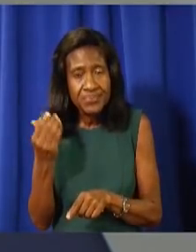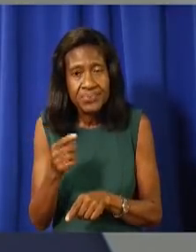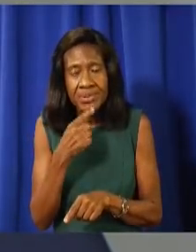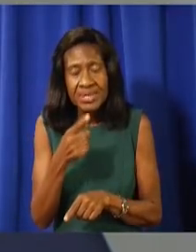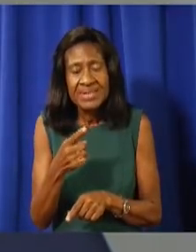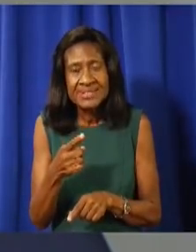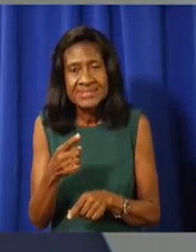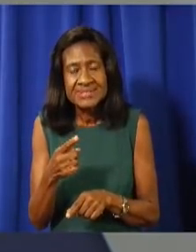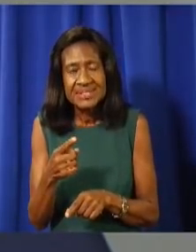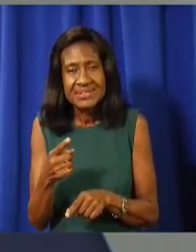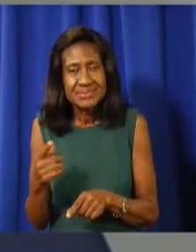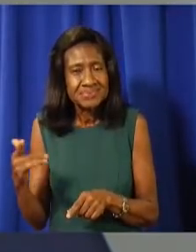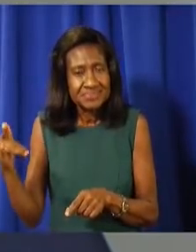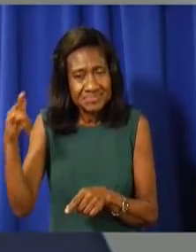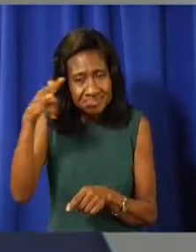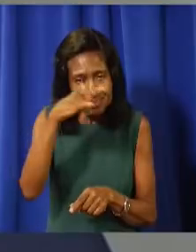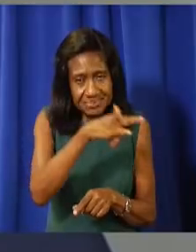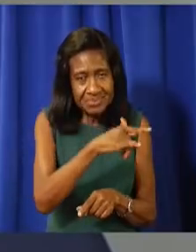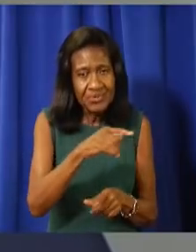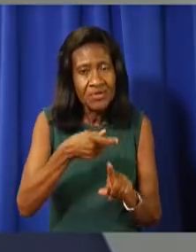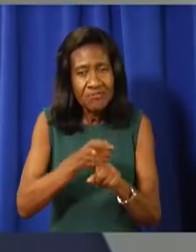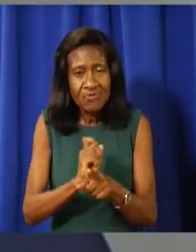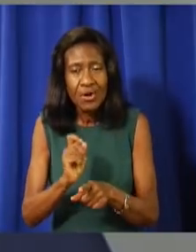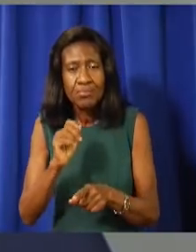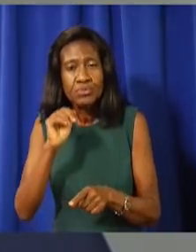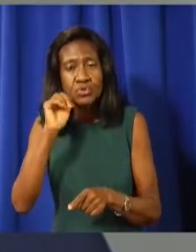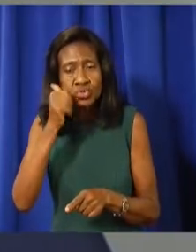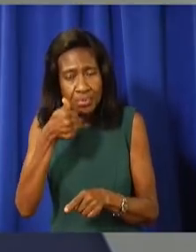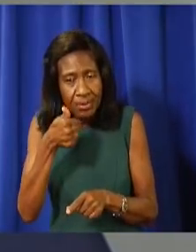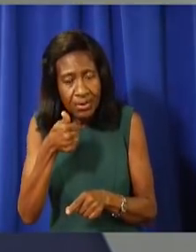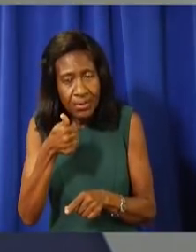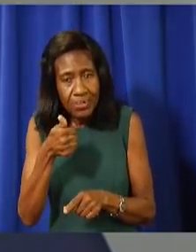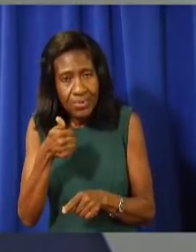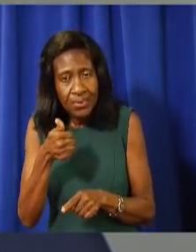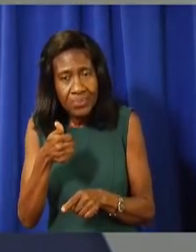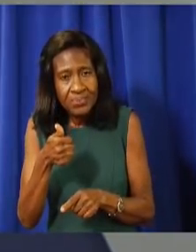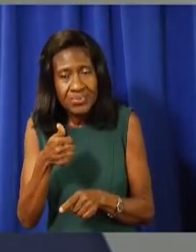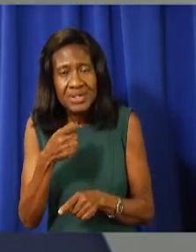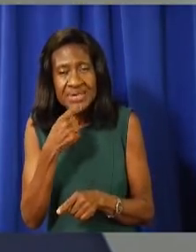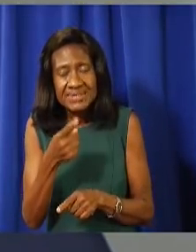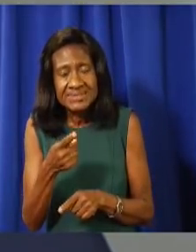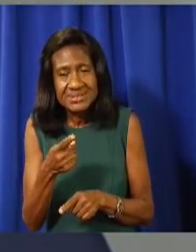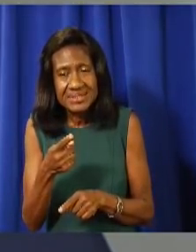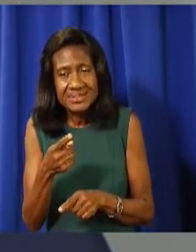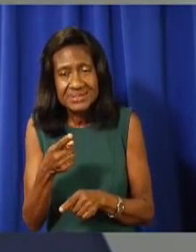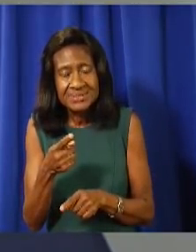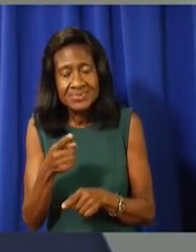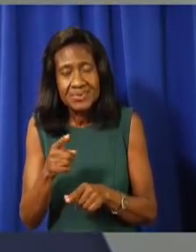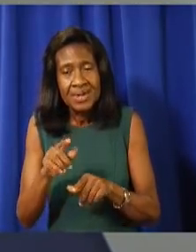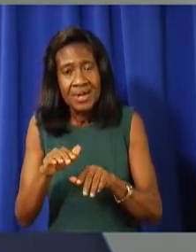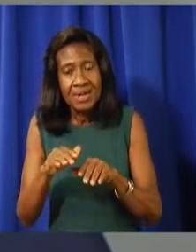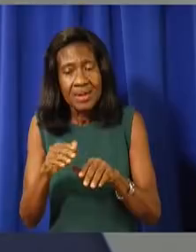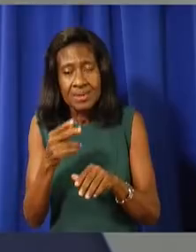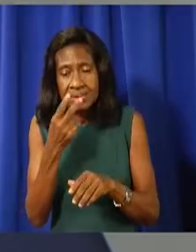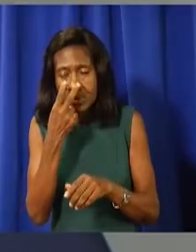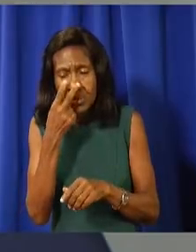tomorrow, the demand for flights for international gateways will determine how many